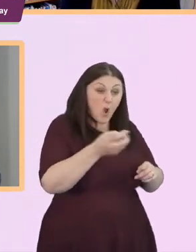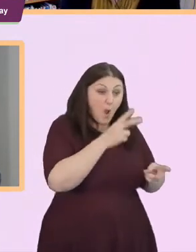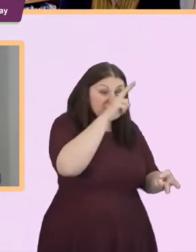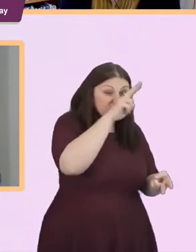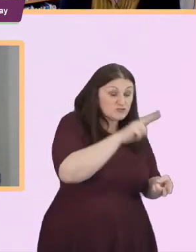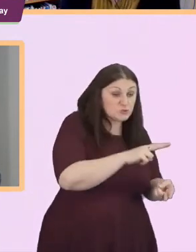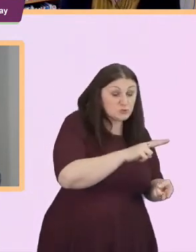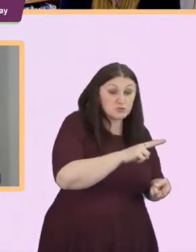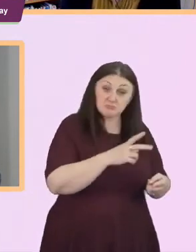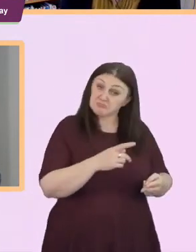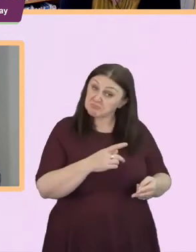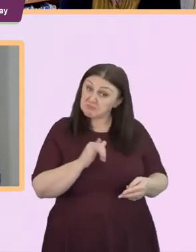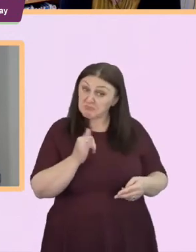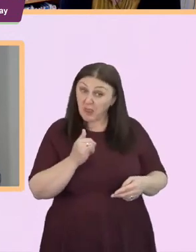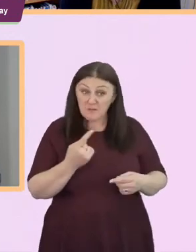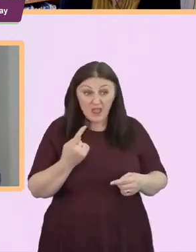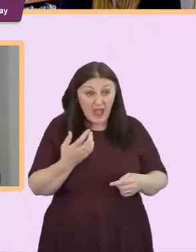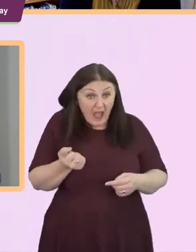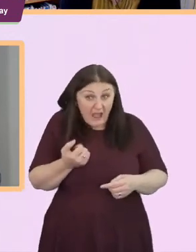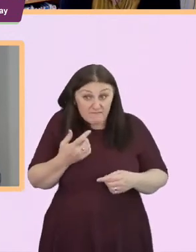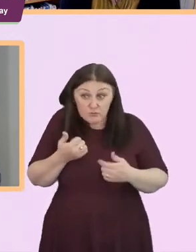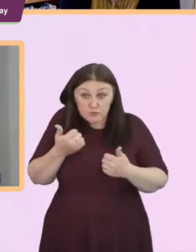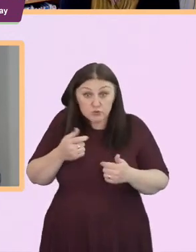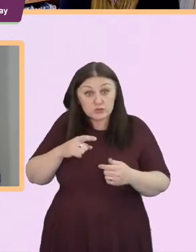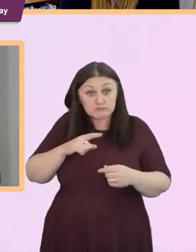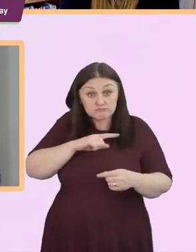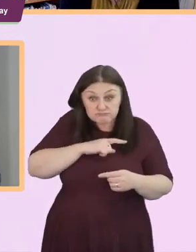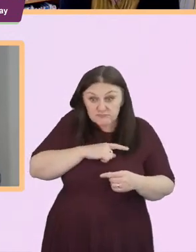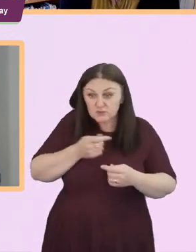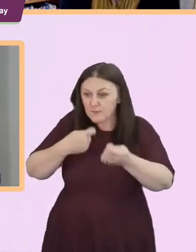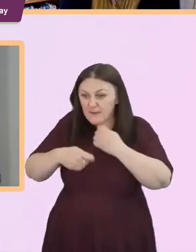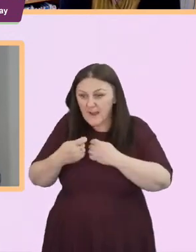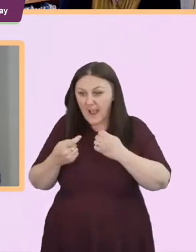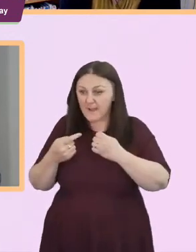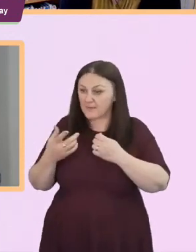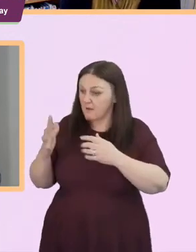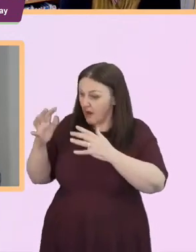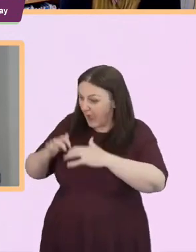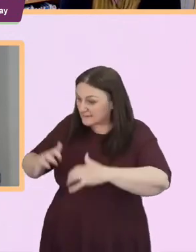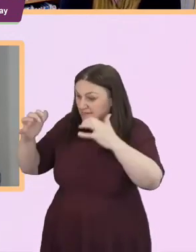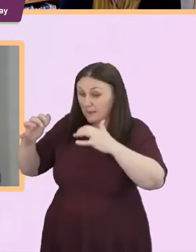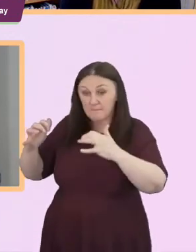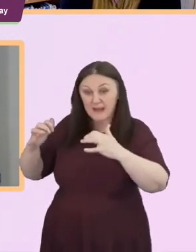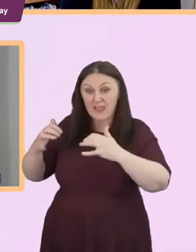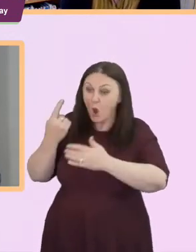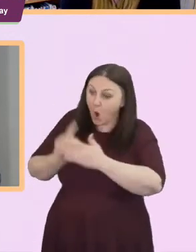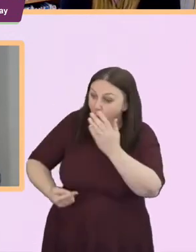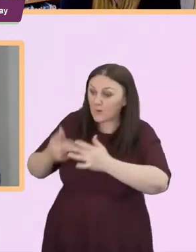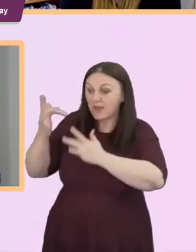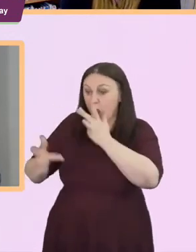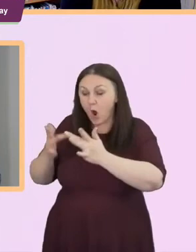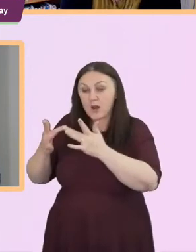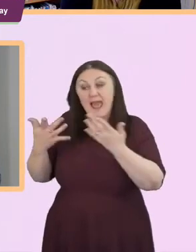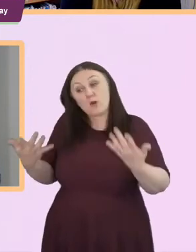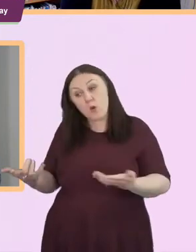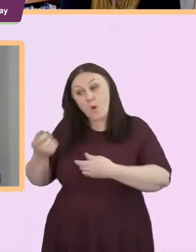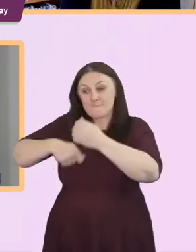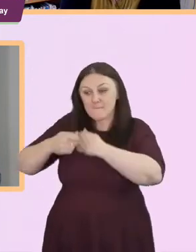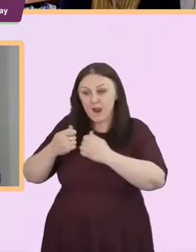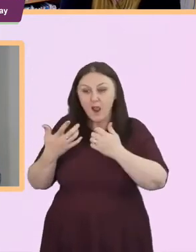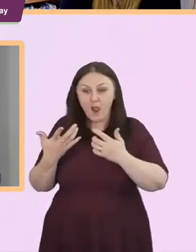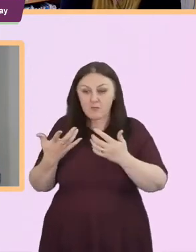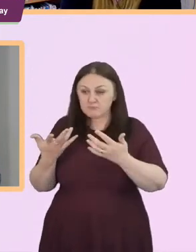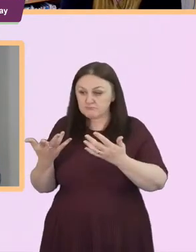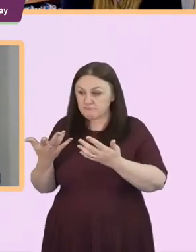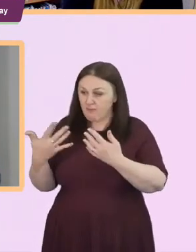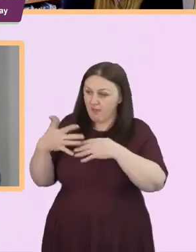sometimes be only online and sometimes be blended online in person well that's not for me to answer but that's a